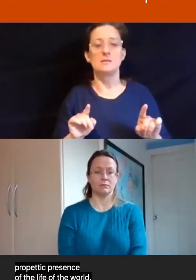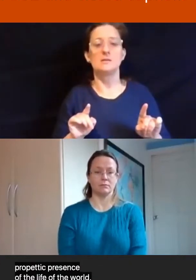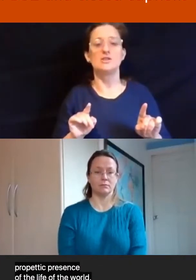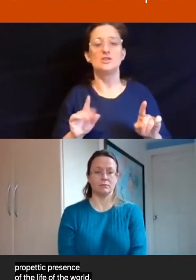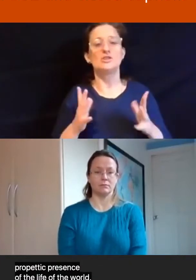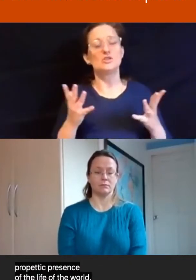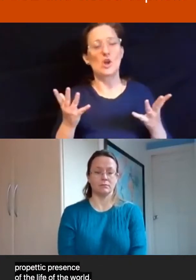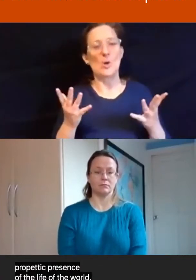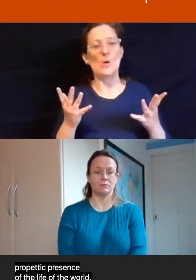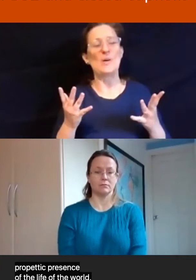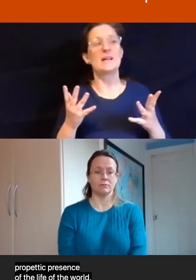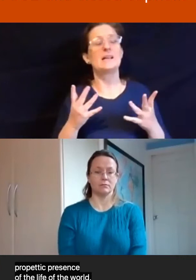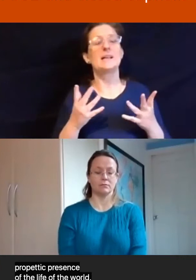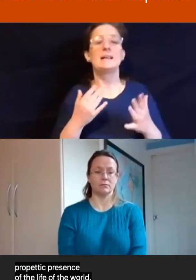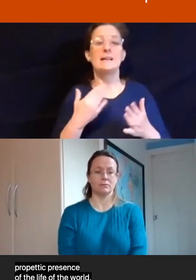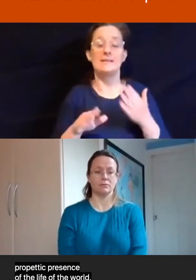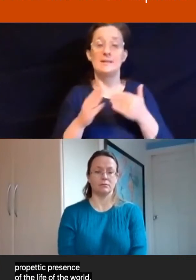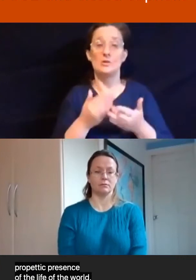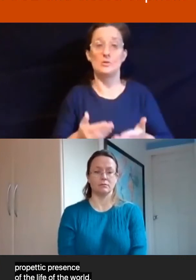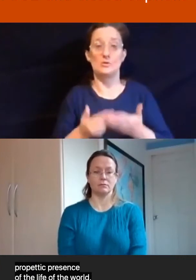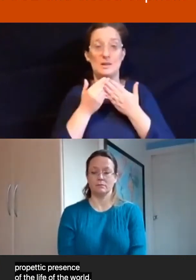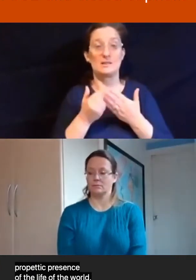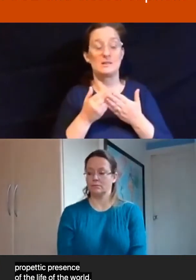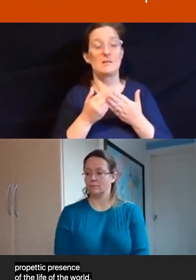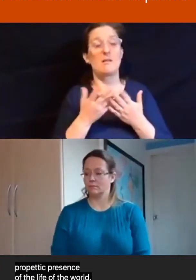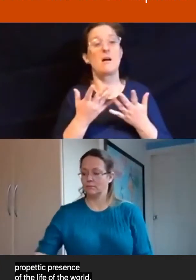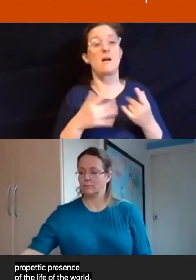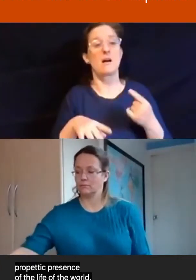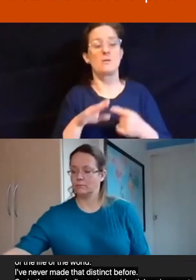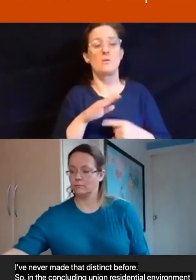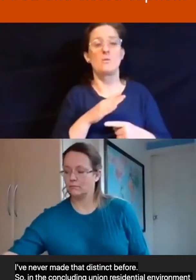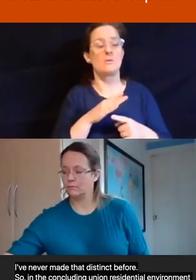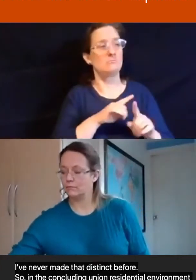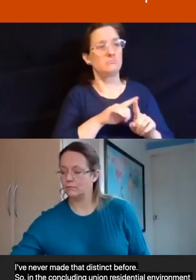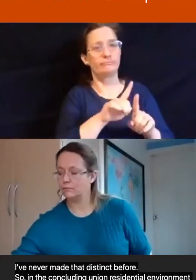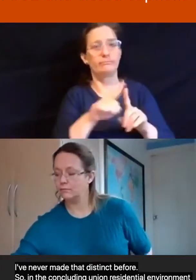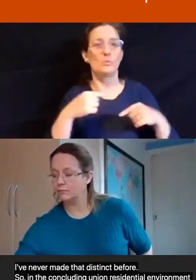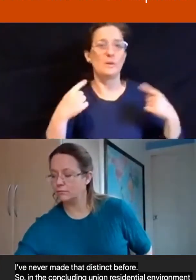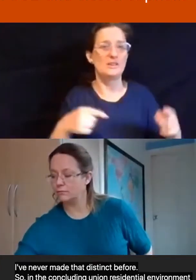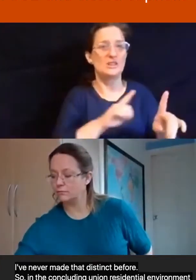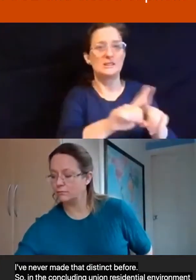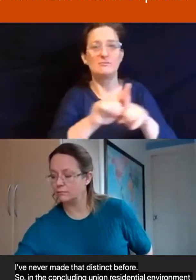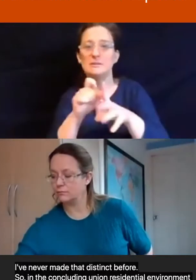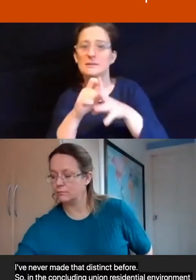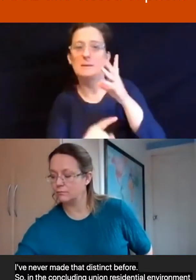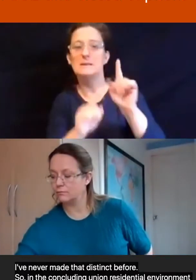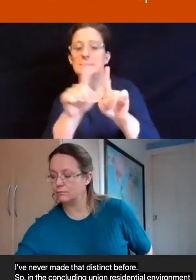Eucharist, all in a big circle, in our wheelchairs and all kinds of conditions, we turn to each other,